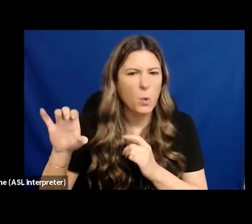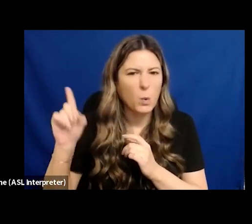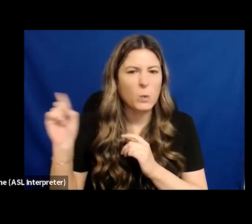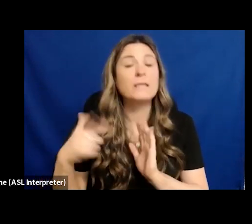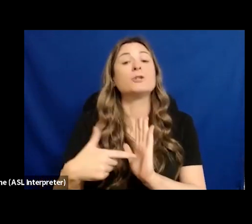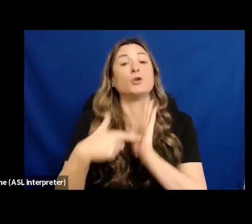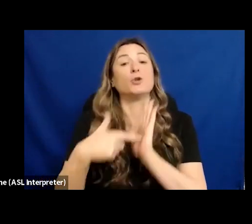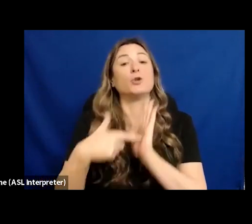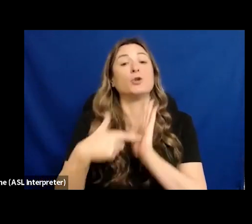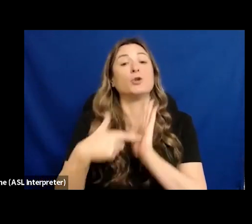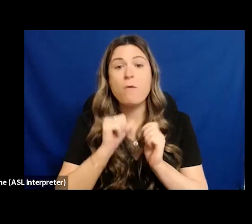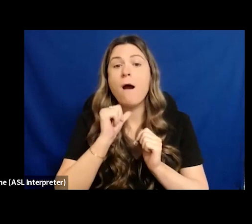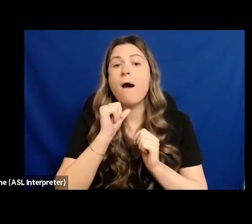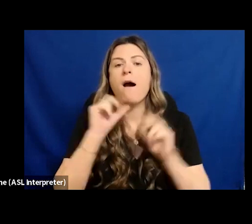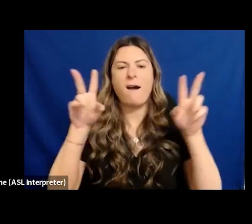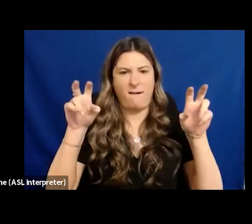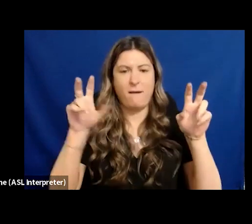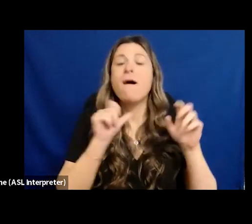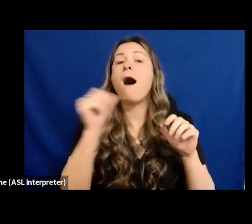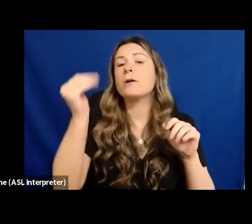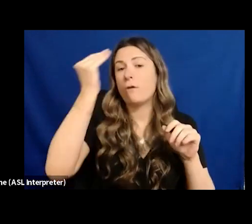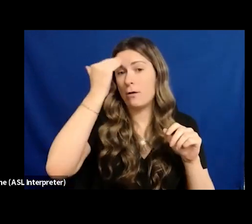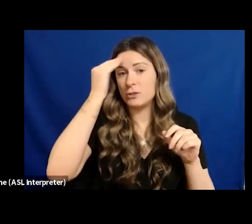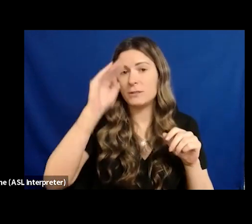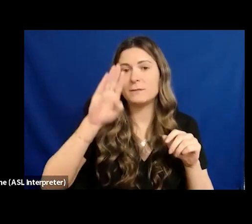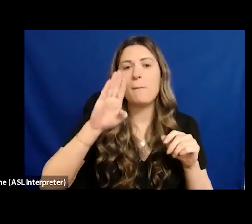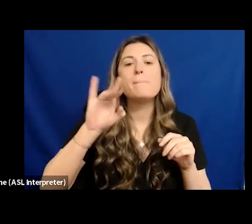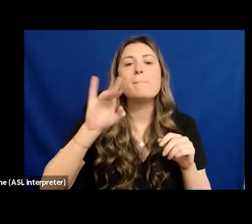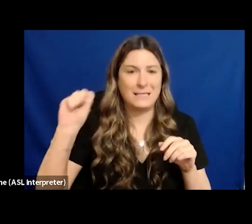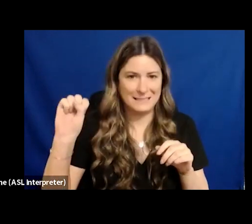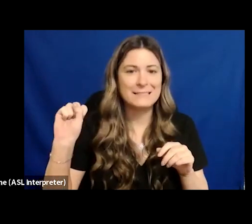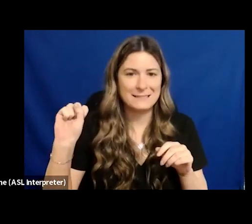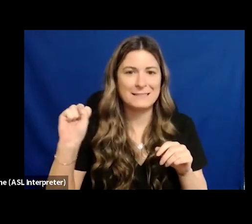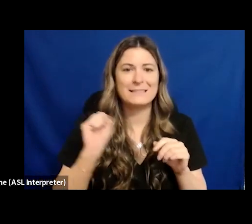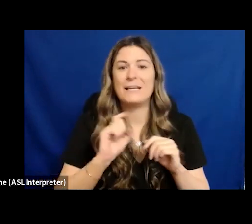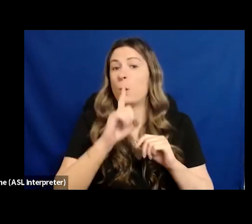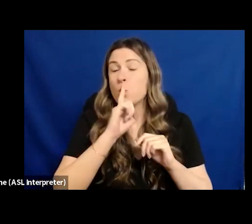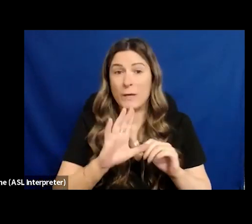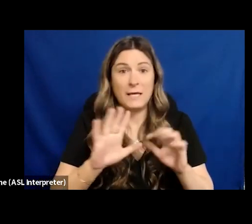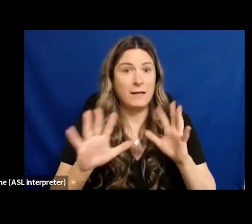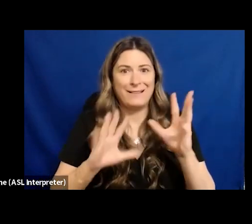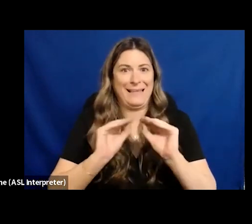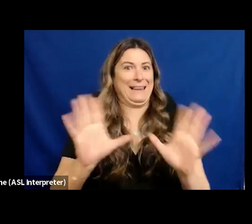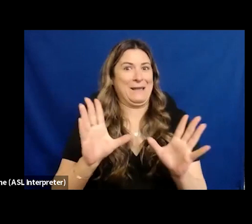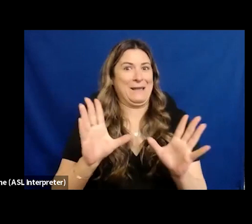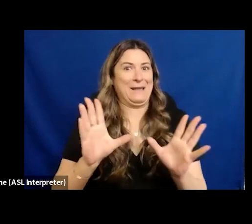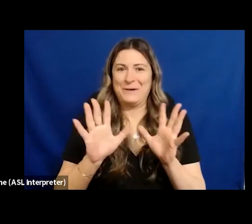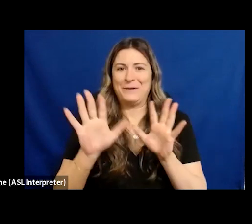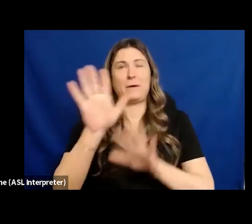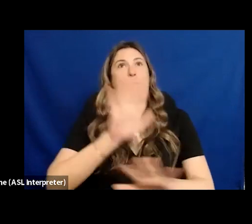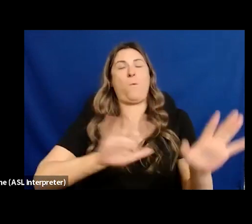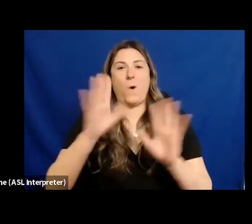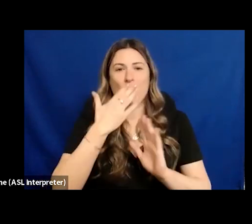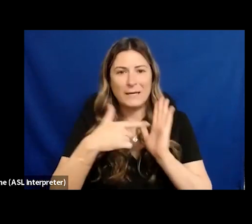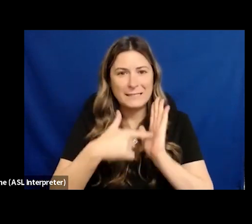in a really clear and concise way. It showed us assumptions that she made about a young black boy who